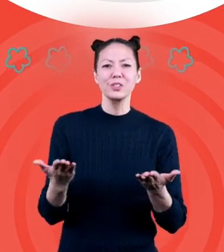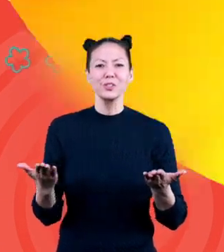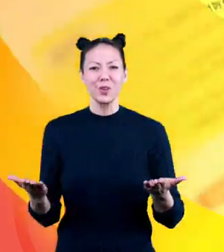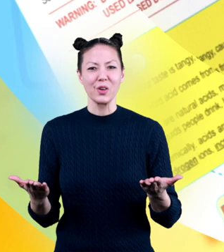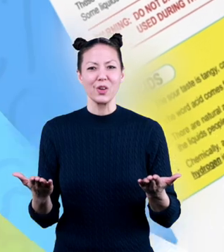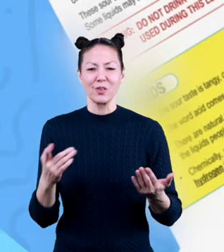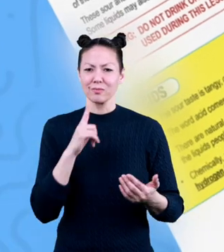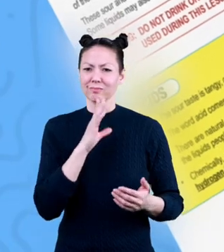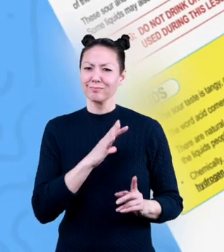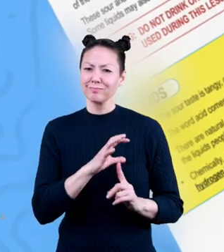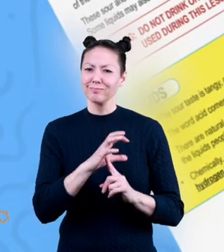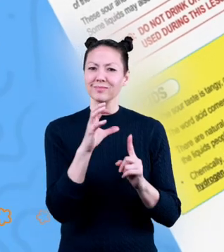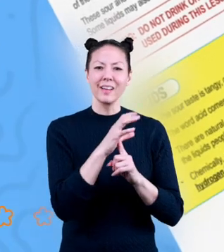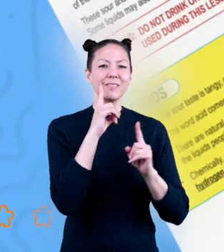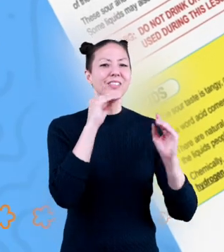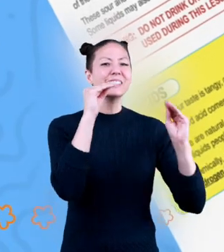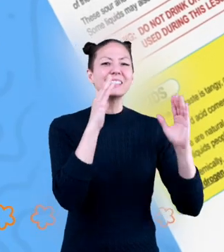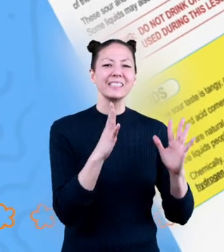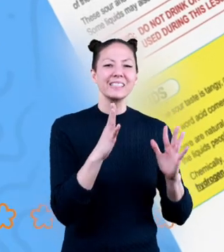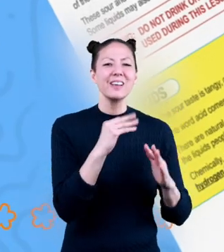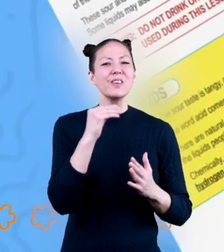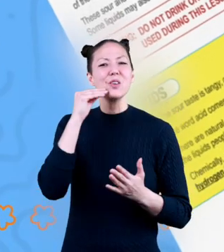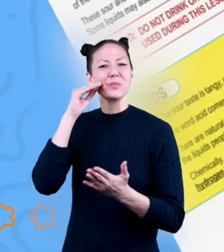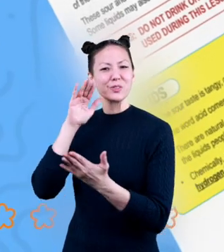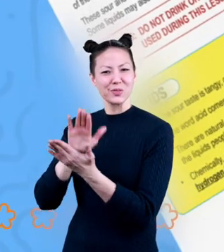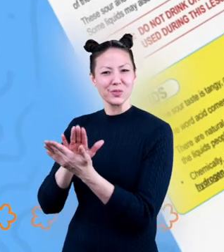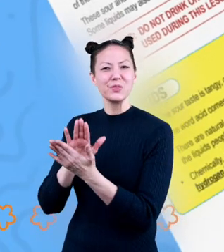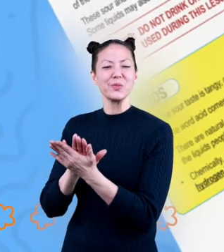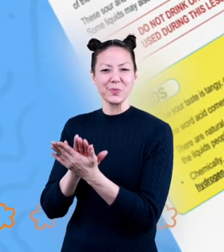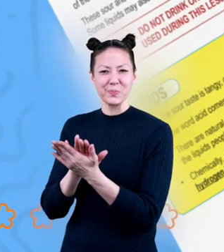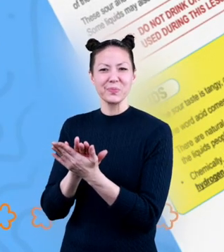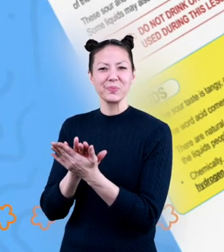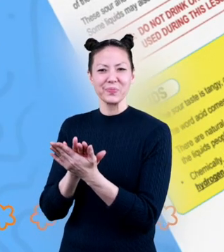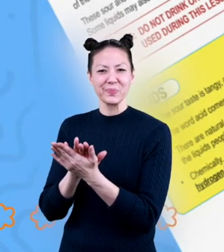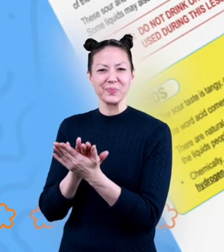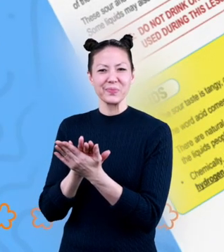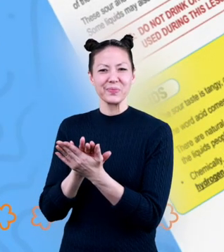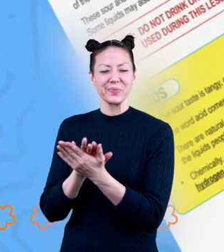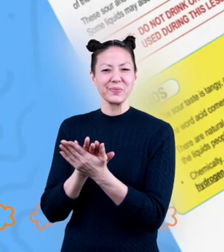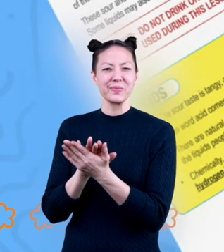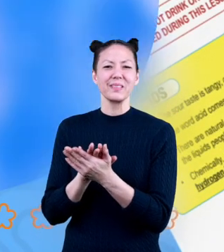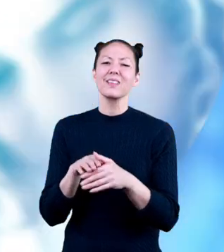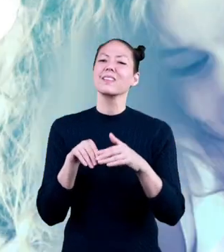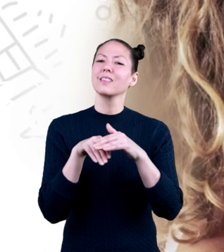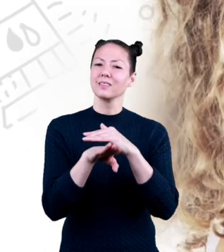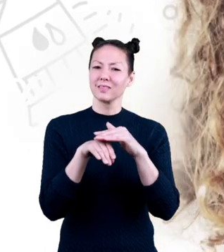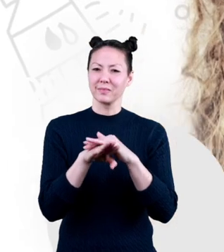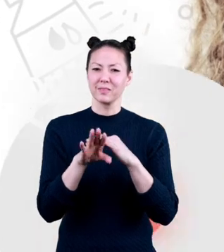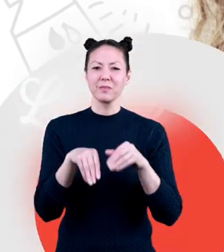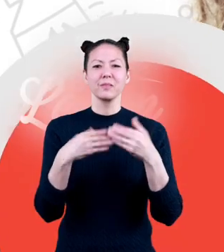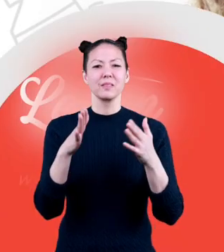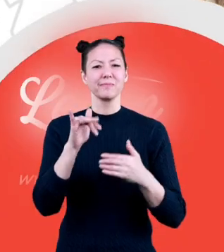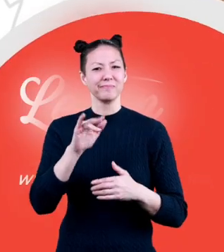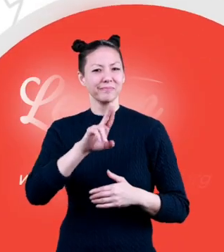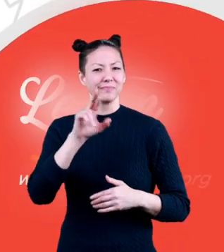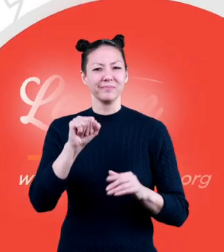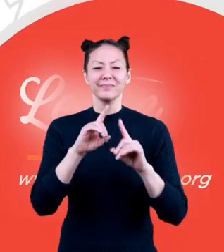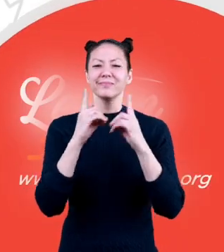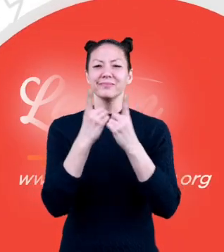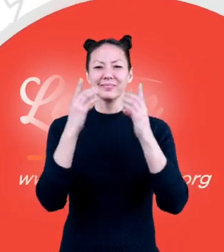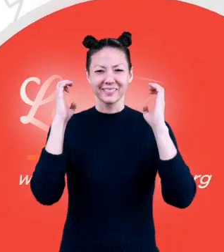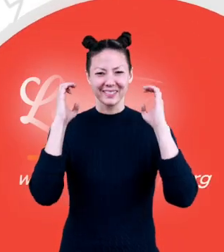resources and turnkey solutions for teachers and homeschoolers. homeschoolers! We'll be back.